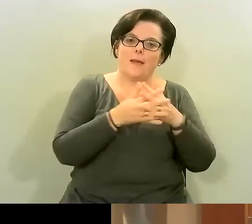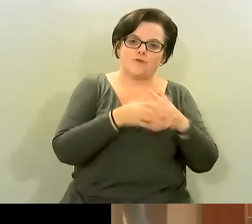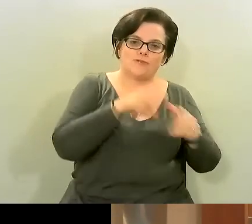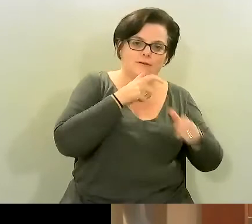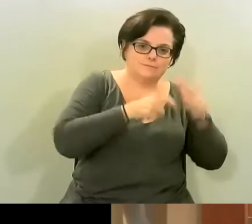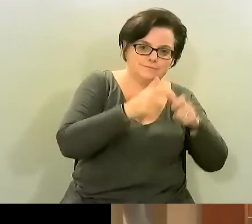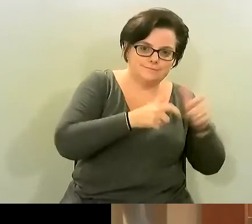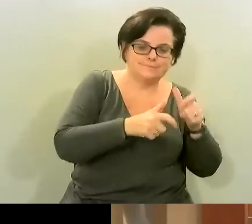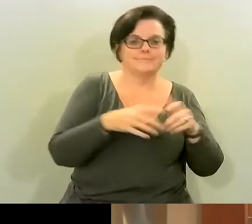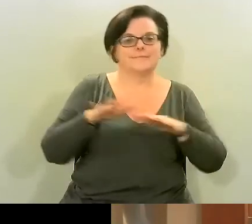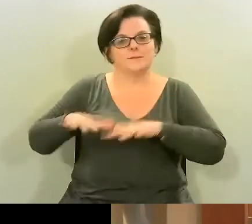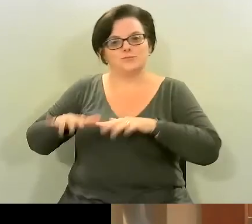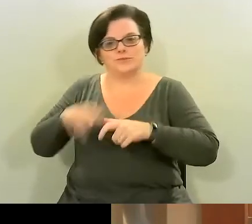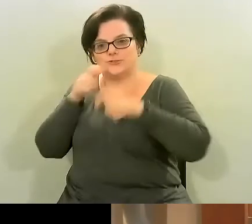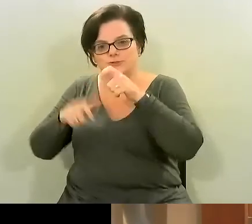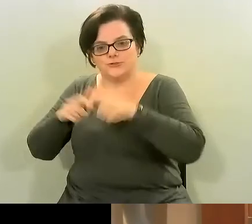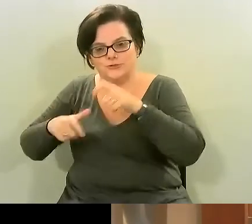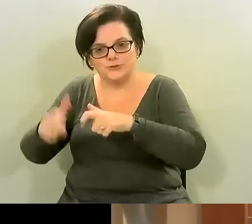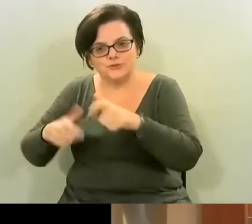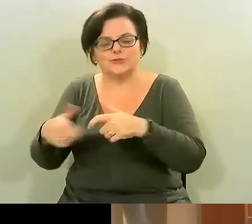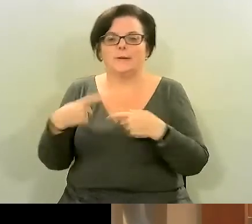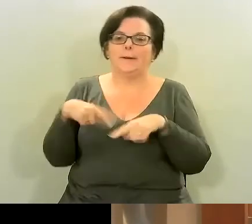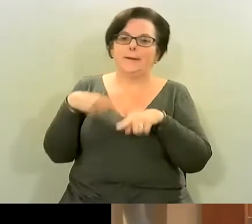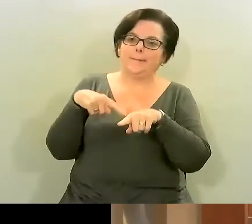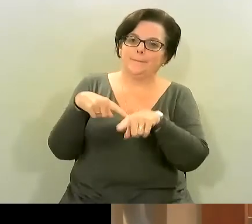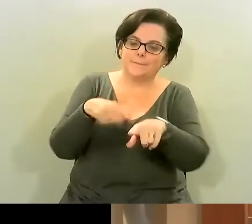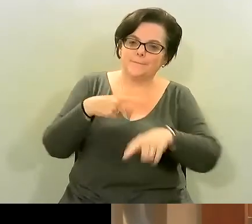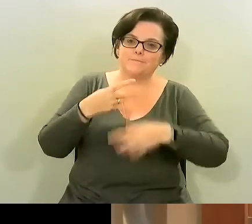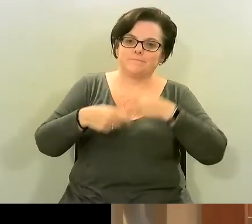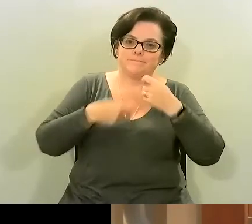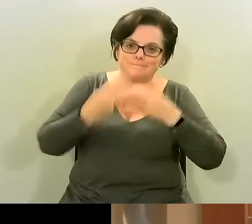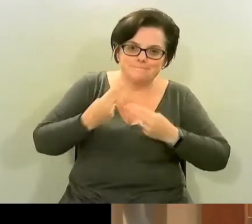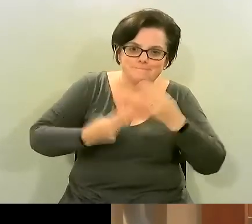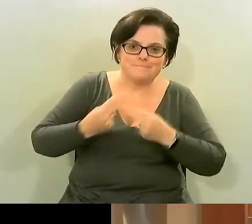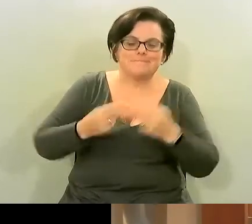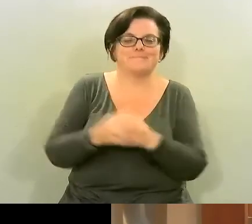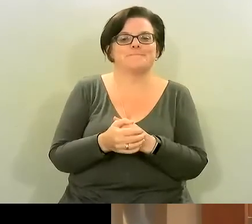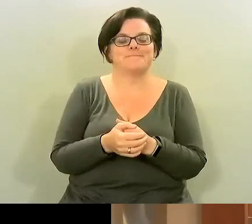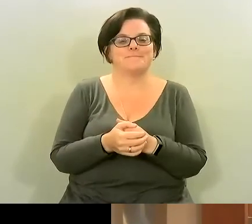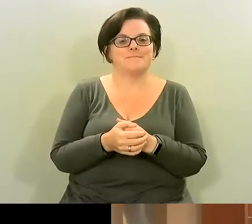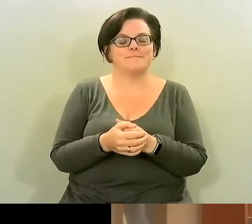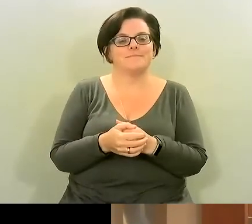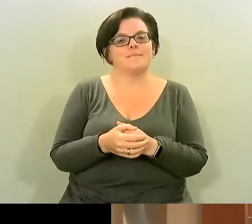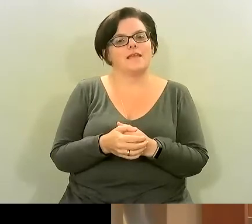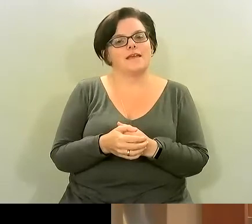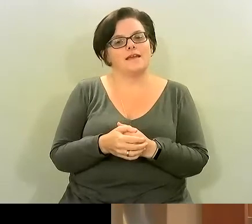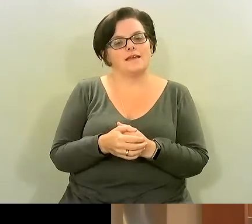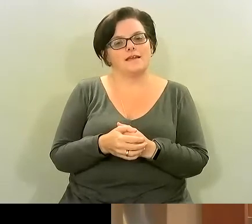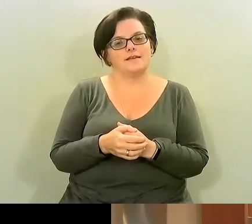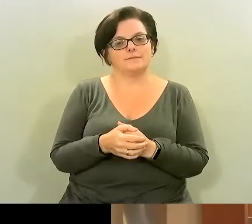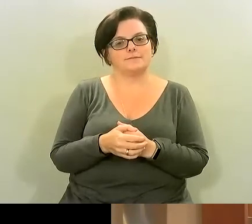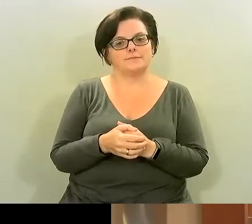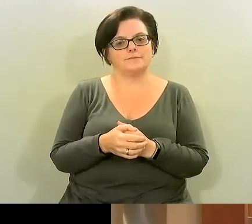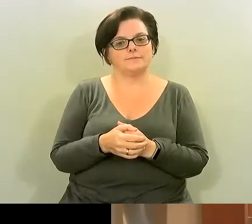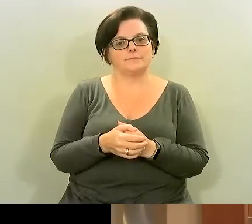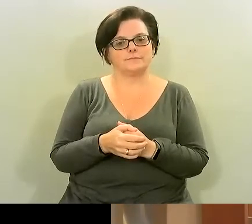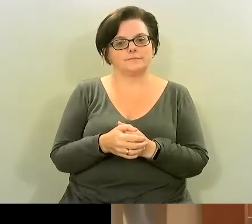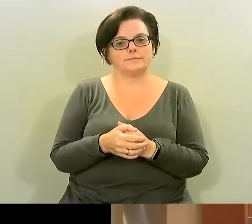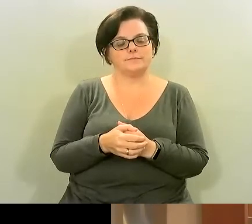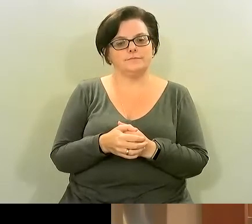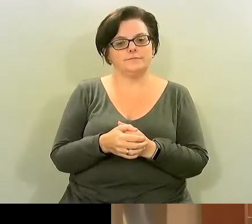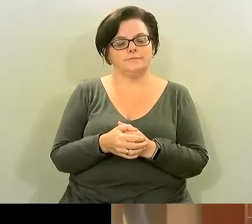british food has been keeping up with everything and i just want to say um this was quite